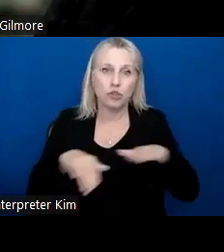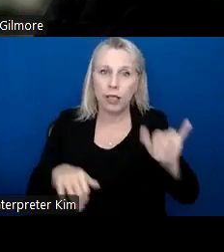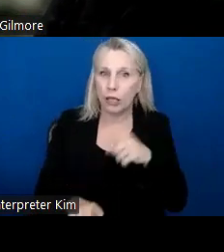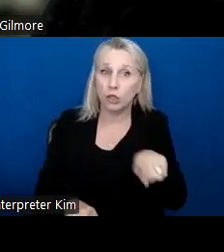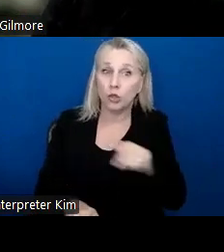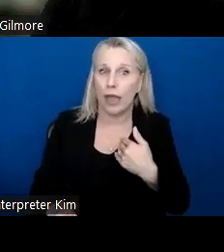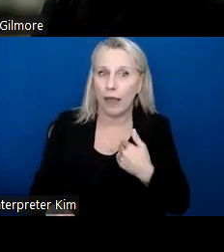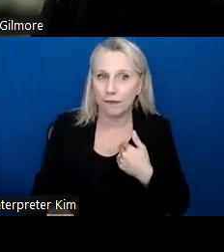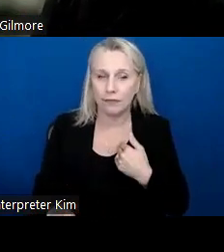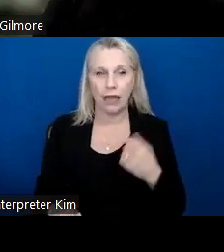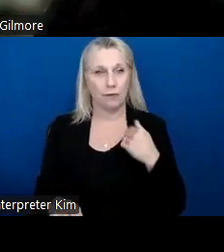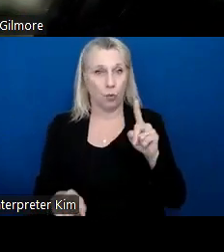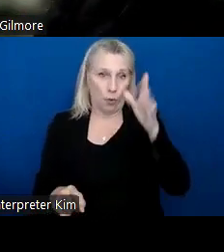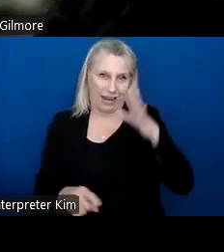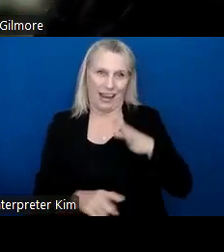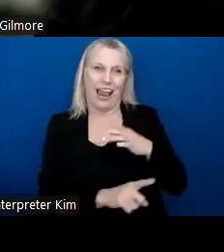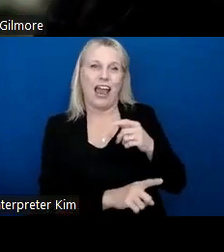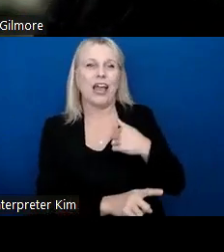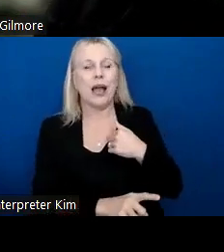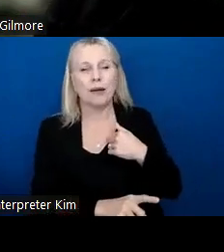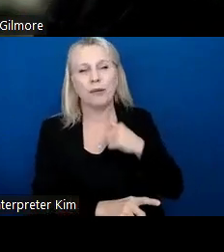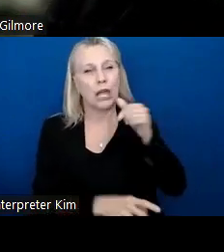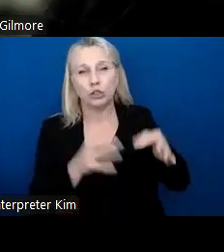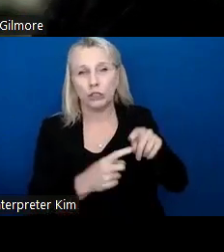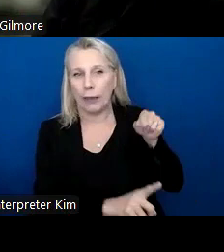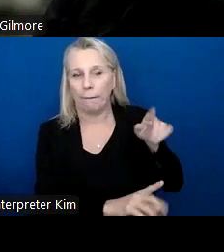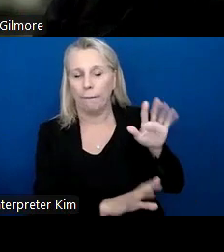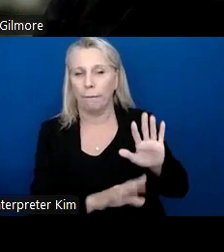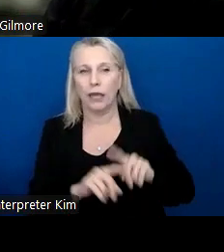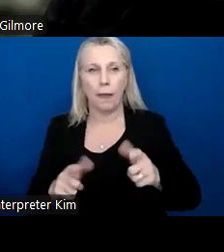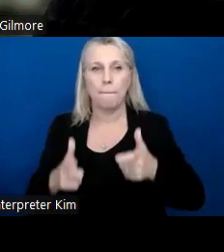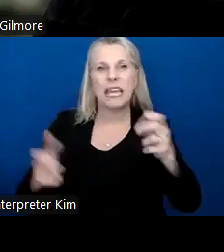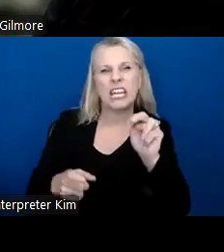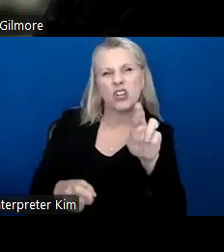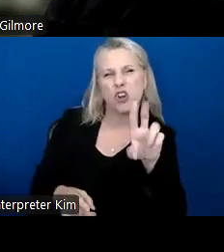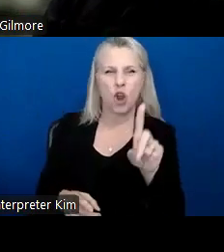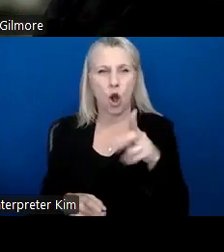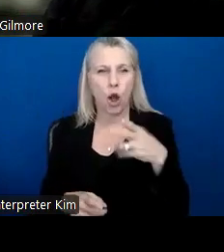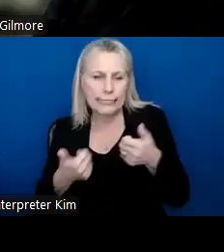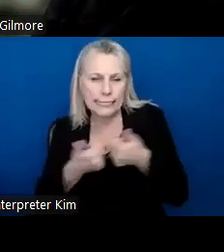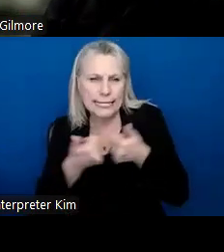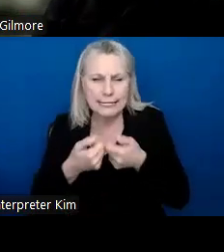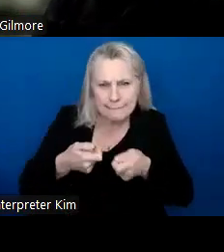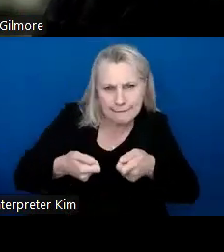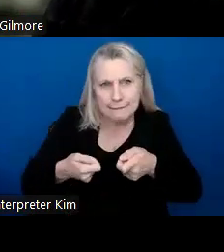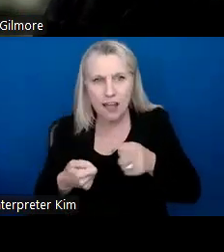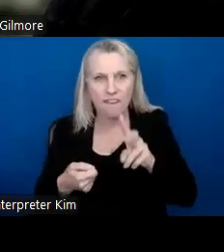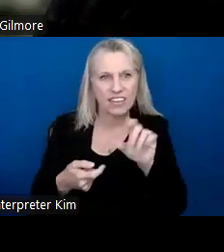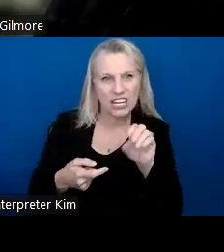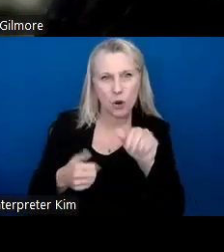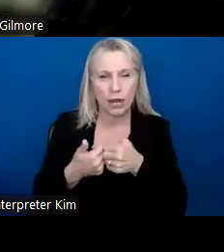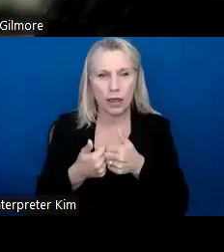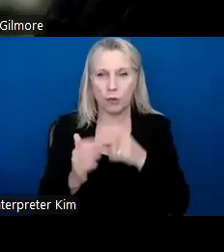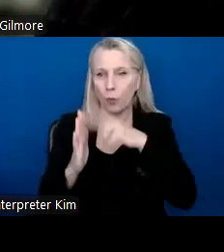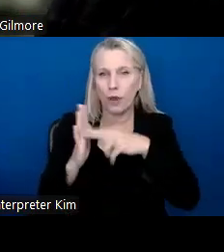one guy and he knows I feel this way about him. So I'm not judging him, but he is our big nerd. He's a video gamer. He loves to read fantasy books.